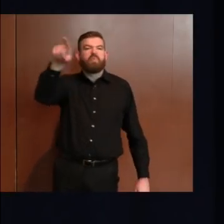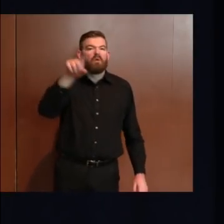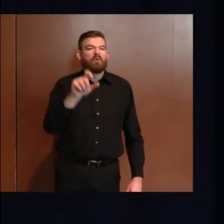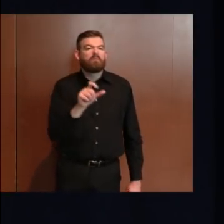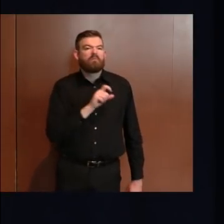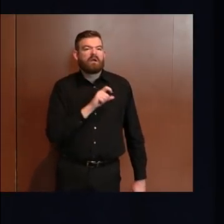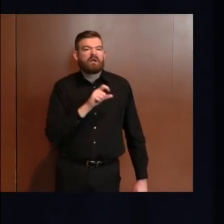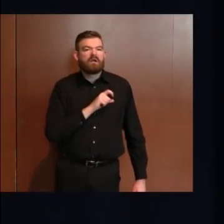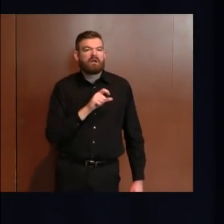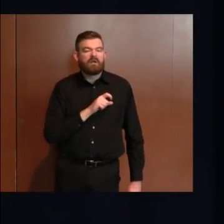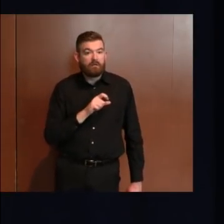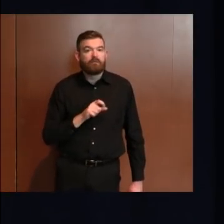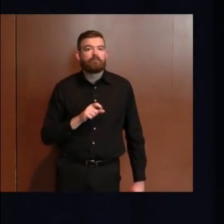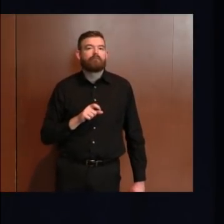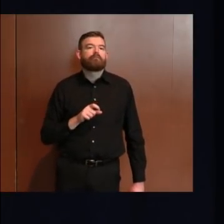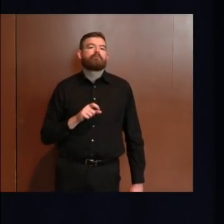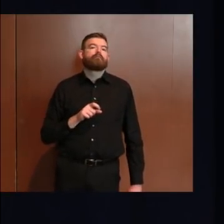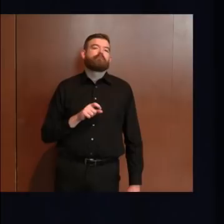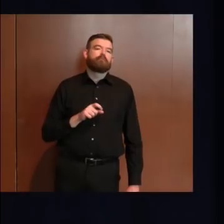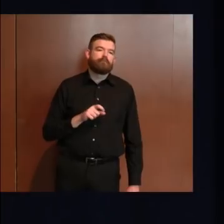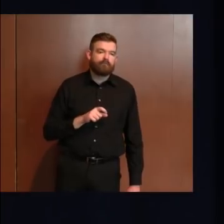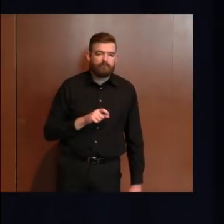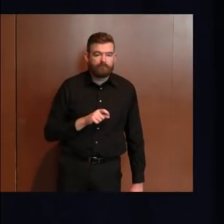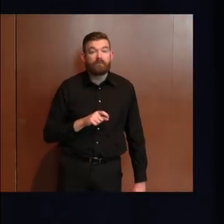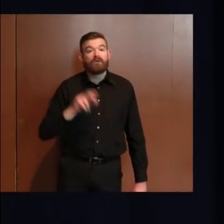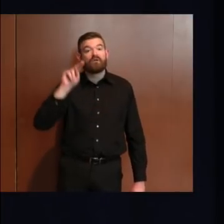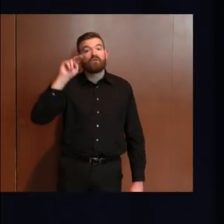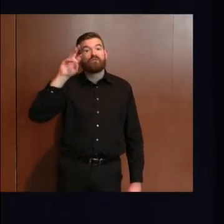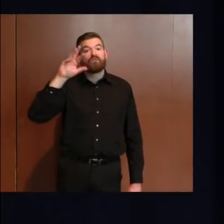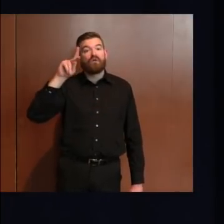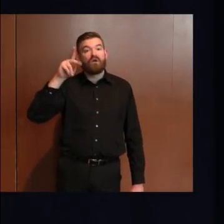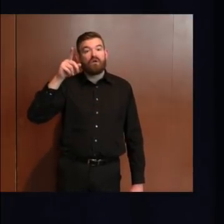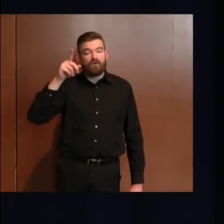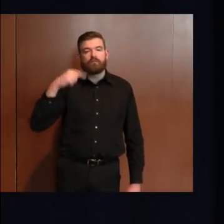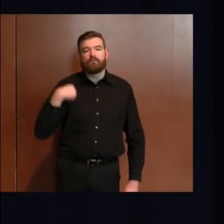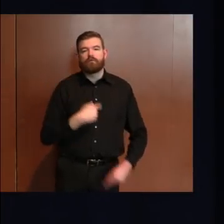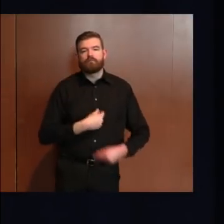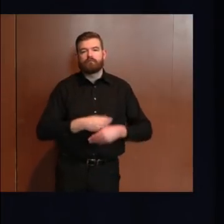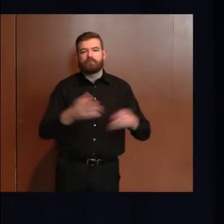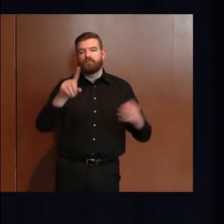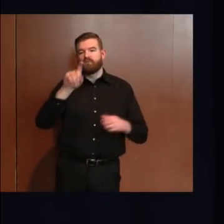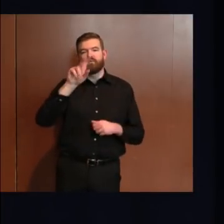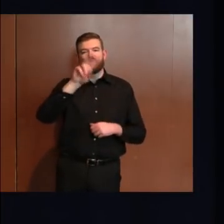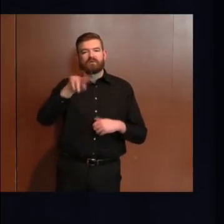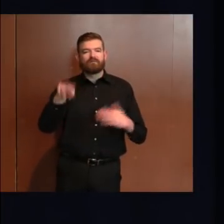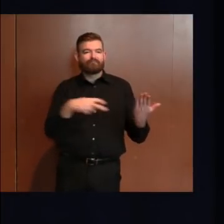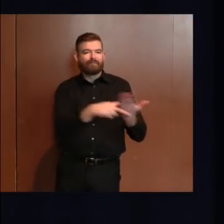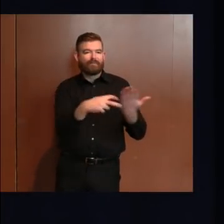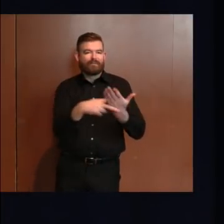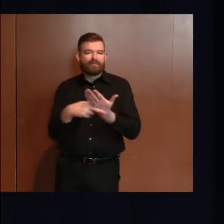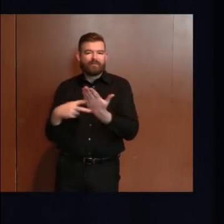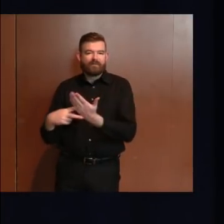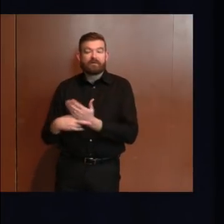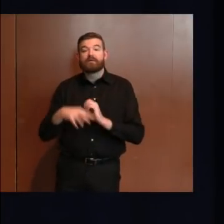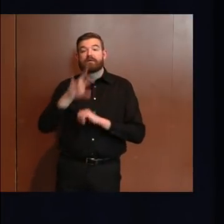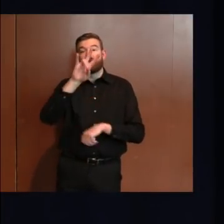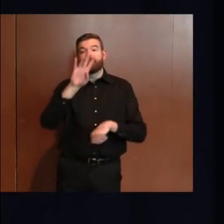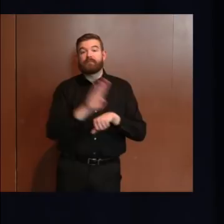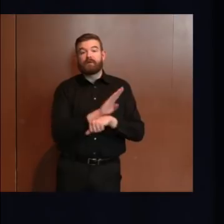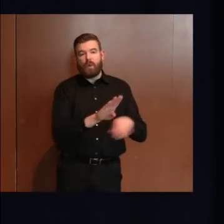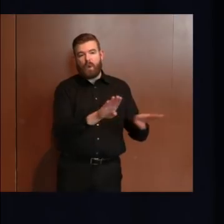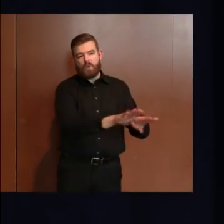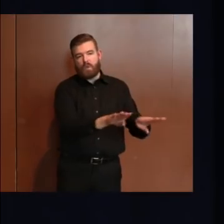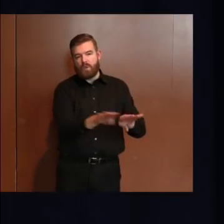once again, Newark last night issued 122 summonses and closed seven businesses. I did speak with Director